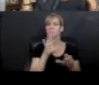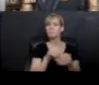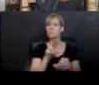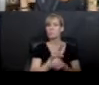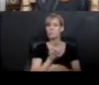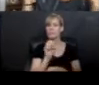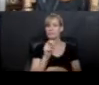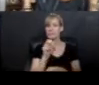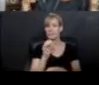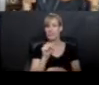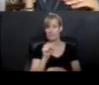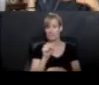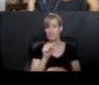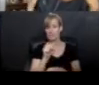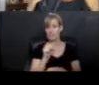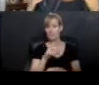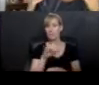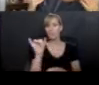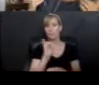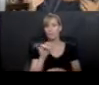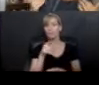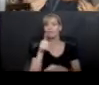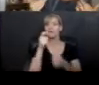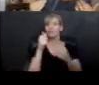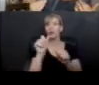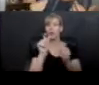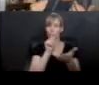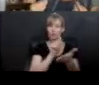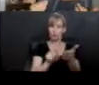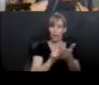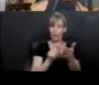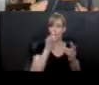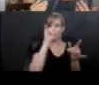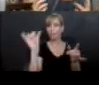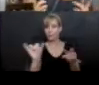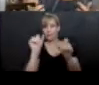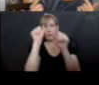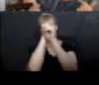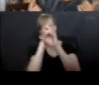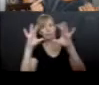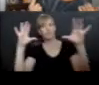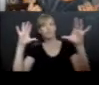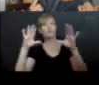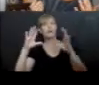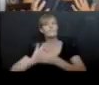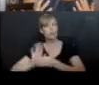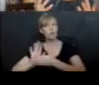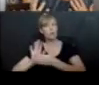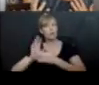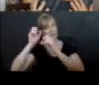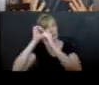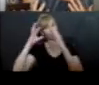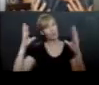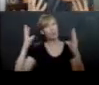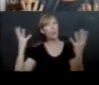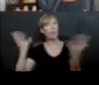of like play the scene, like a movie in your mind and think about what your character might be seeing, smelling, hearing, tasting,